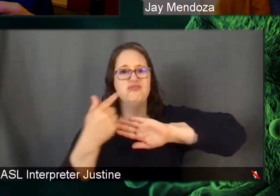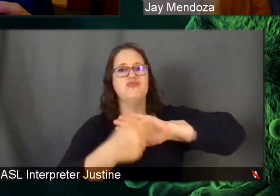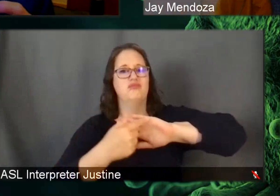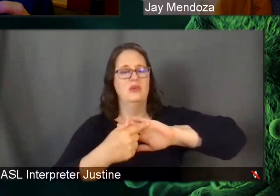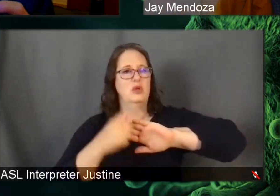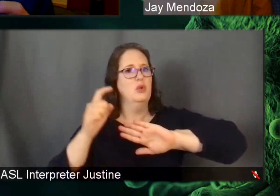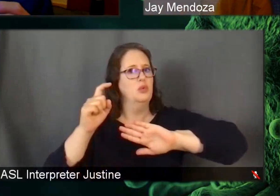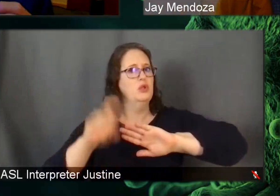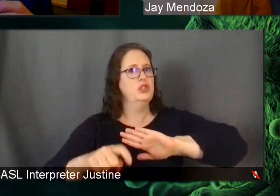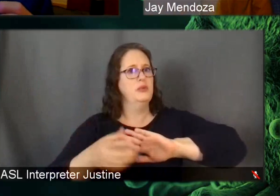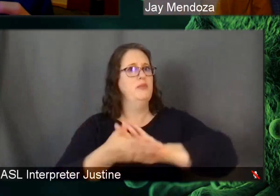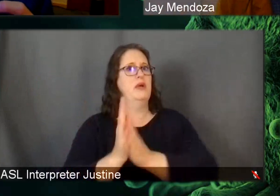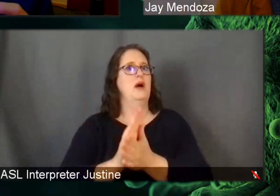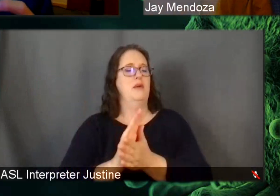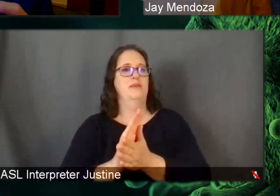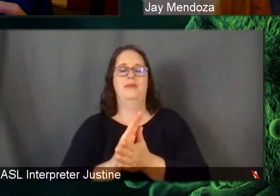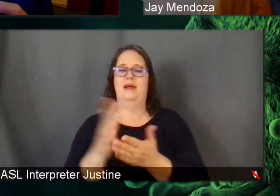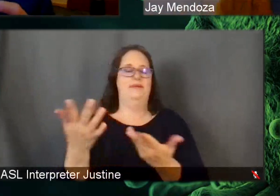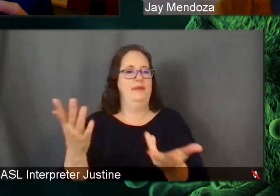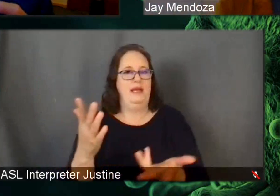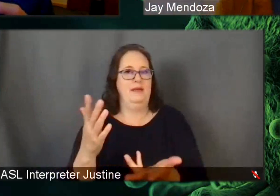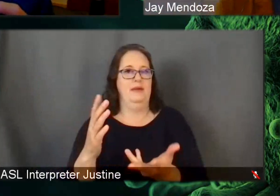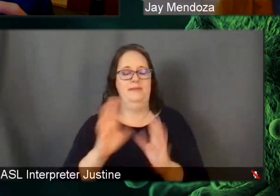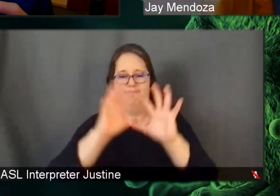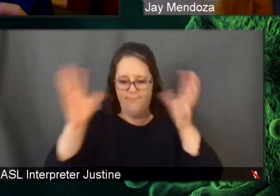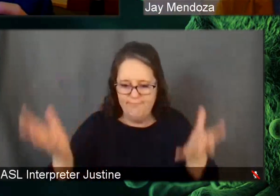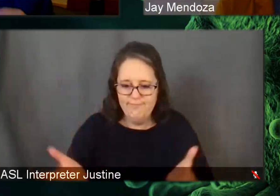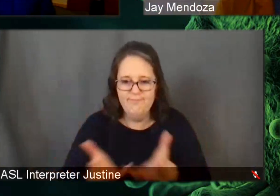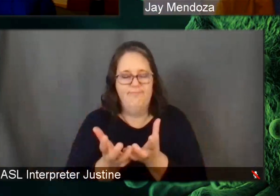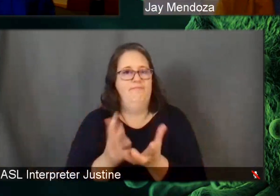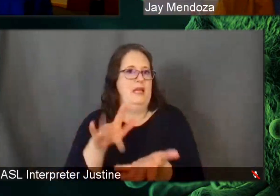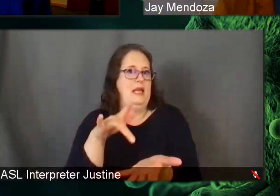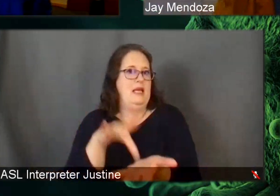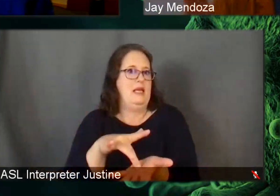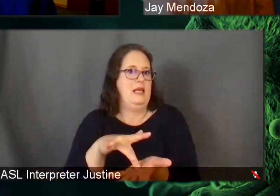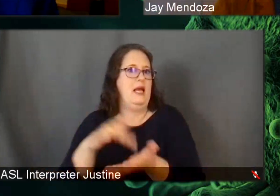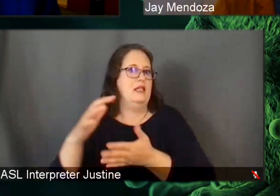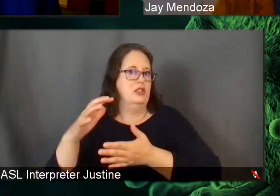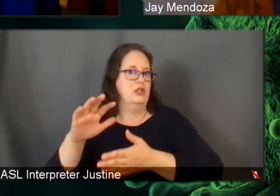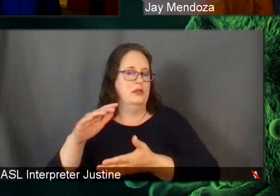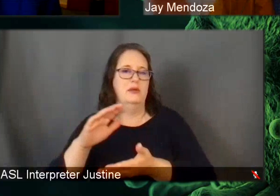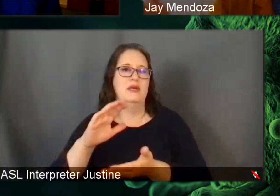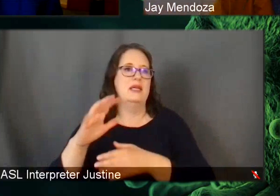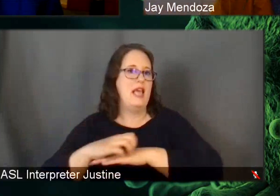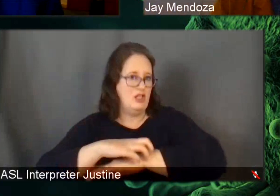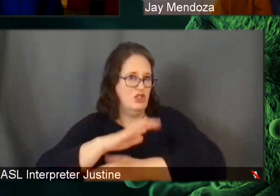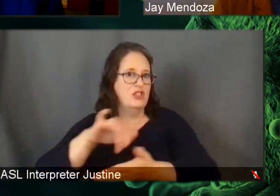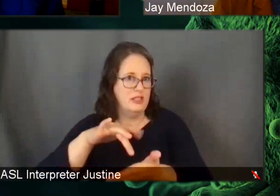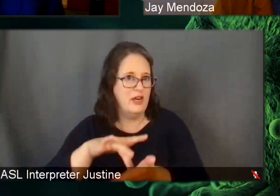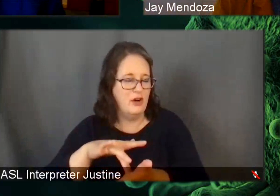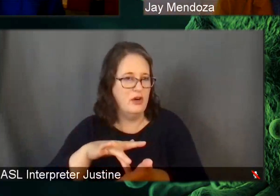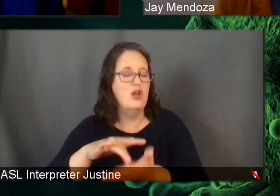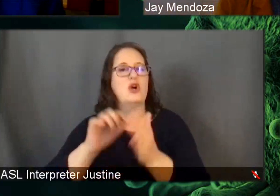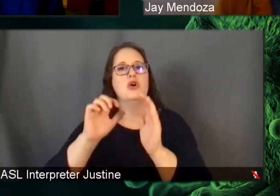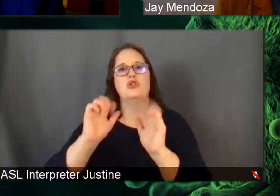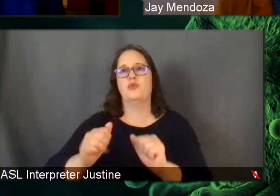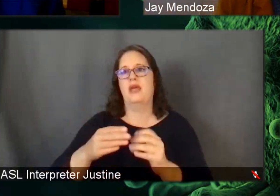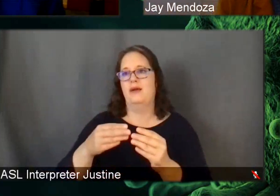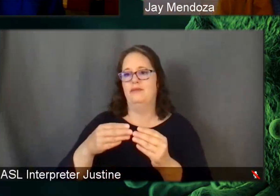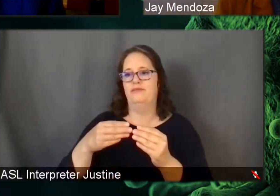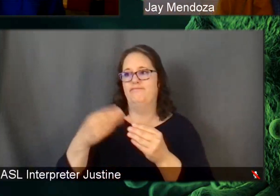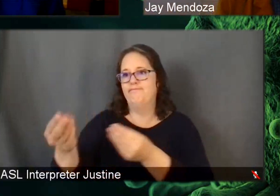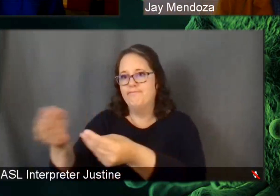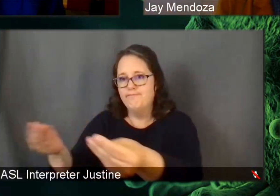Um, this would, um, bring a lot more resources, especially on cancer prevention and control to the rest of the state. Um,